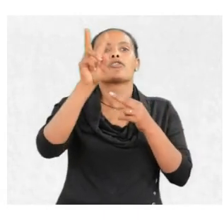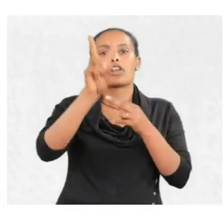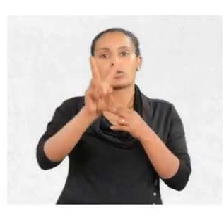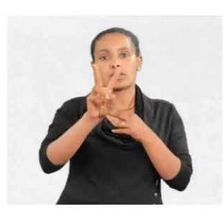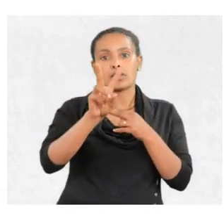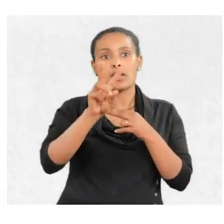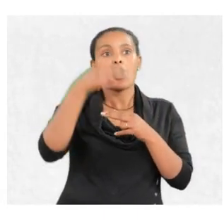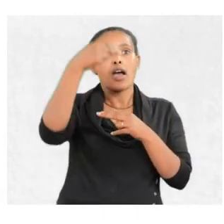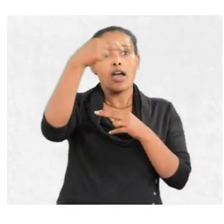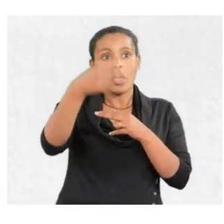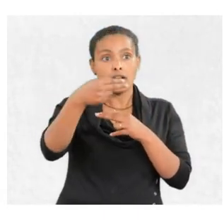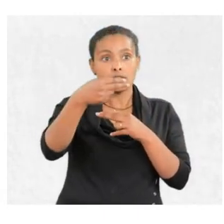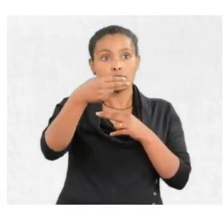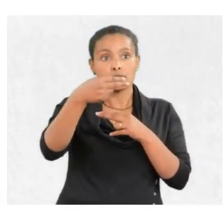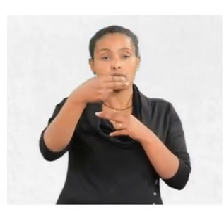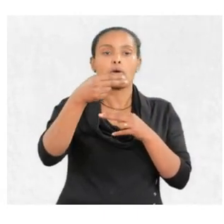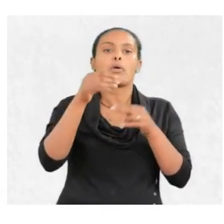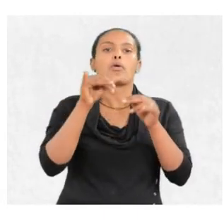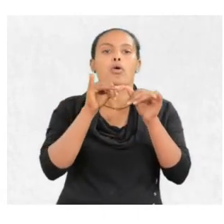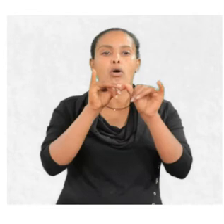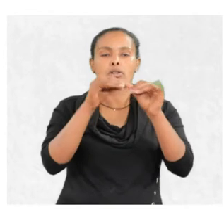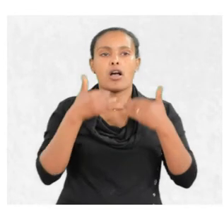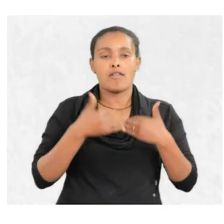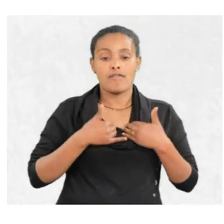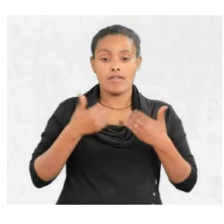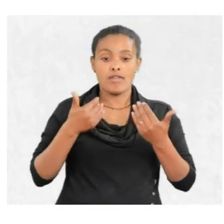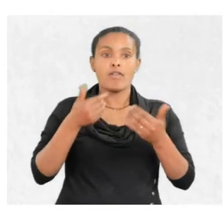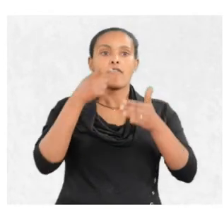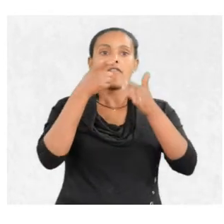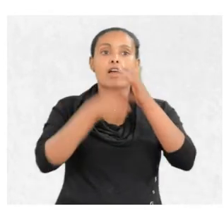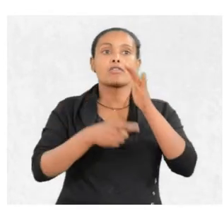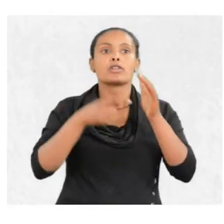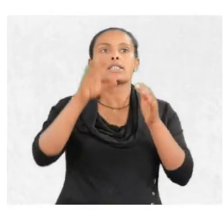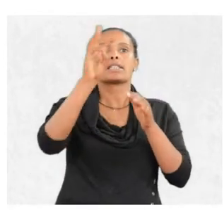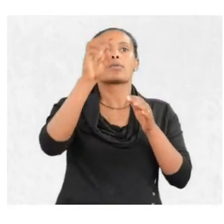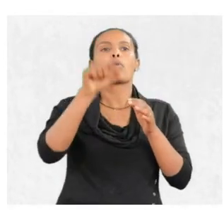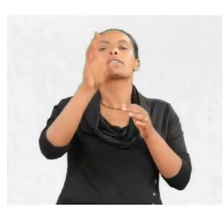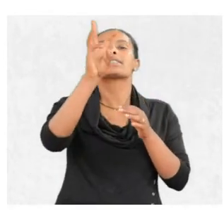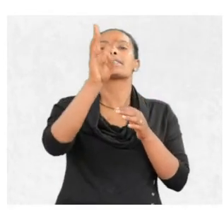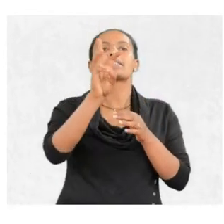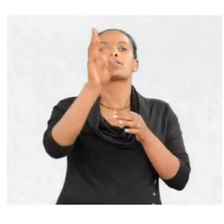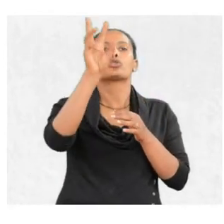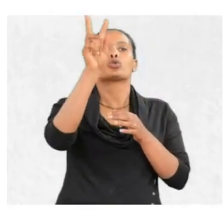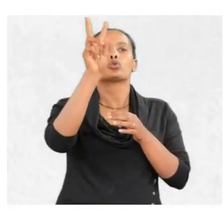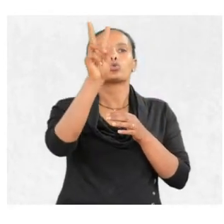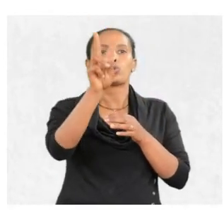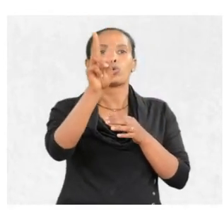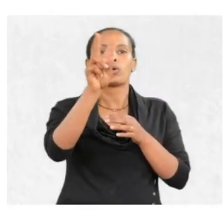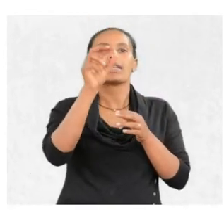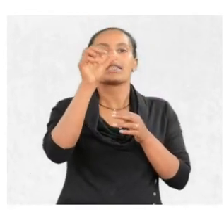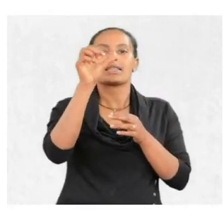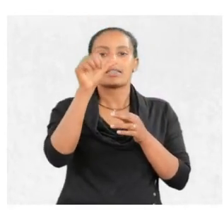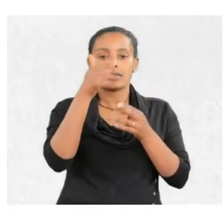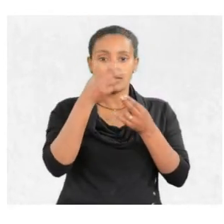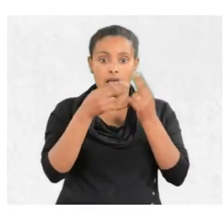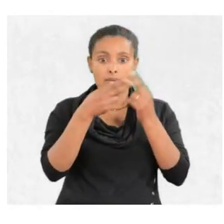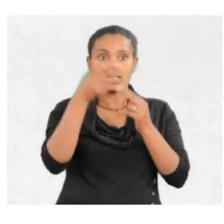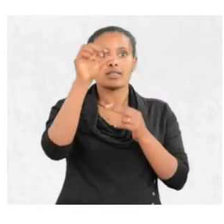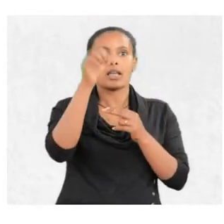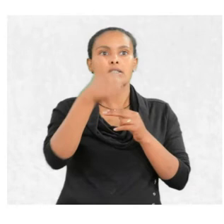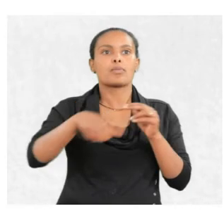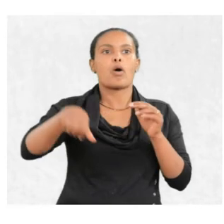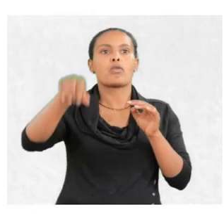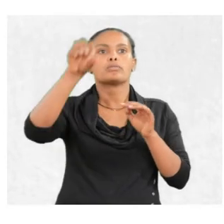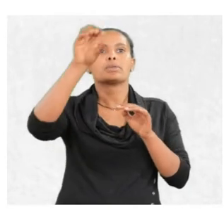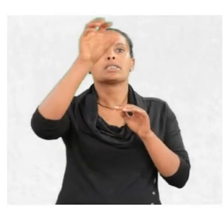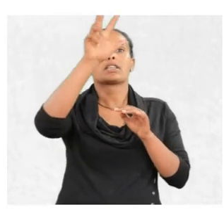h, Splunk's constant, having volume 6.626 times 10 to the power of minus 34